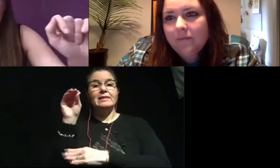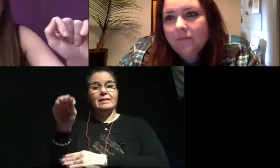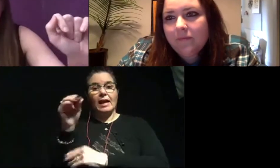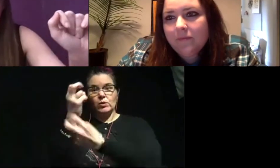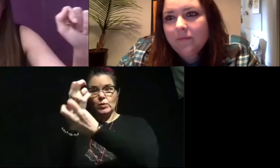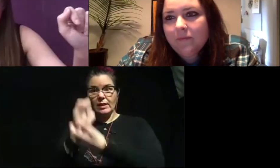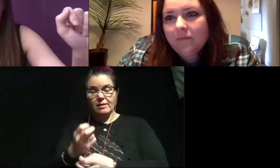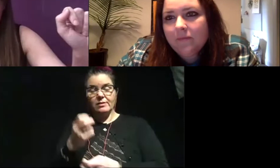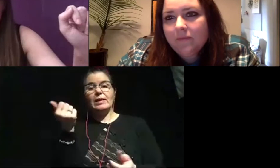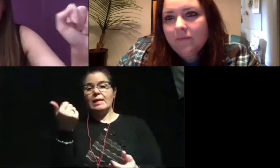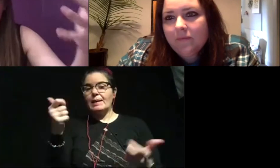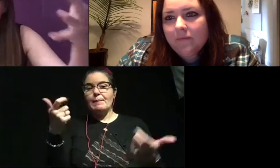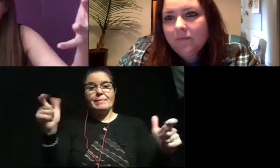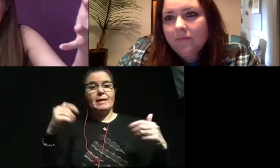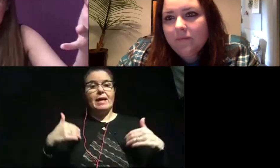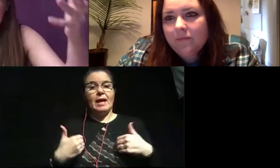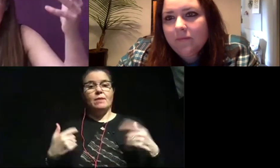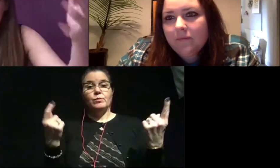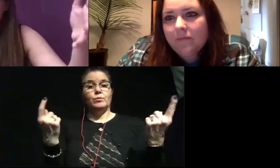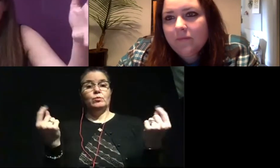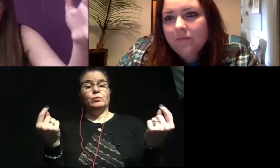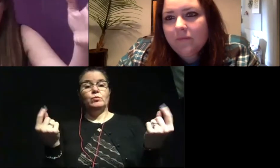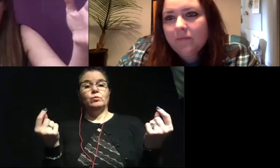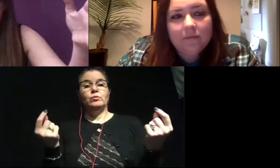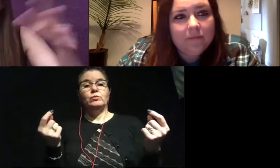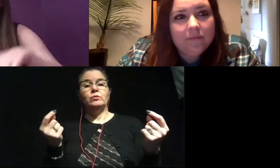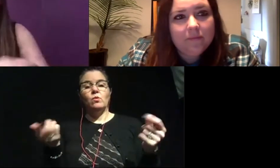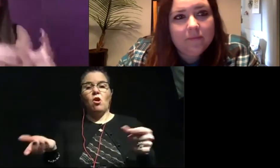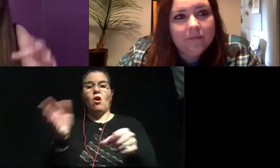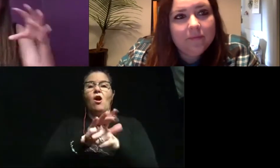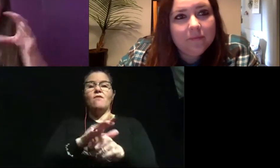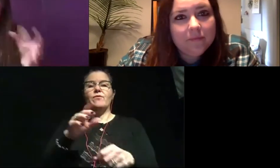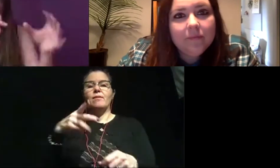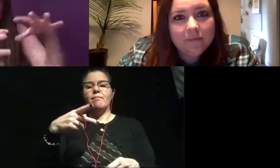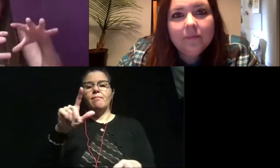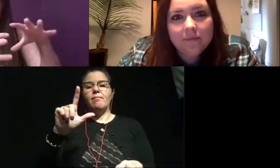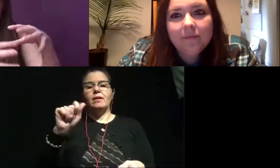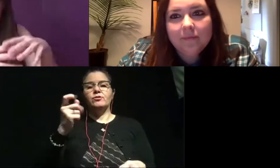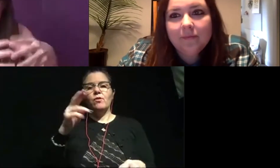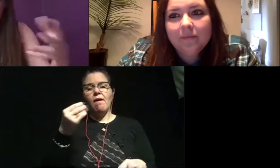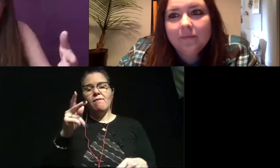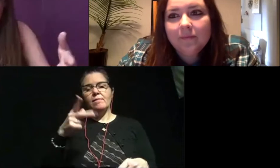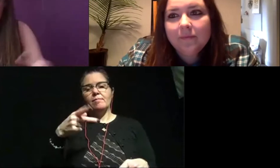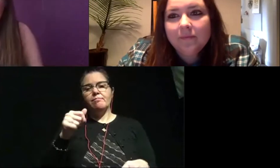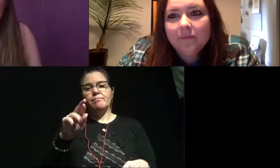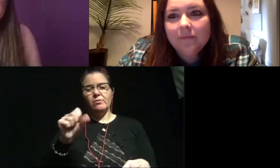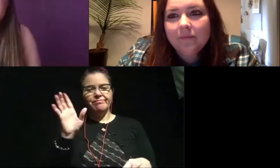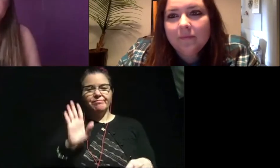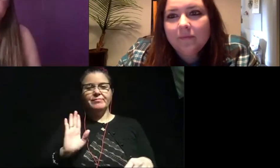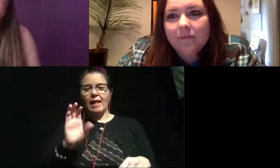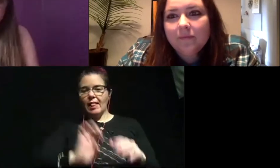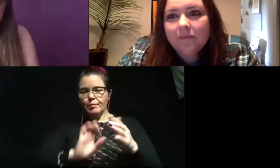what you're going to do is you're going to cover it in plaster of Paris. So, you know, the stuff you made art projects out of and like elementary school.